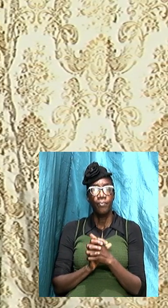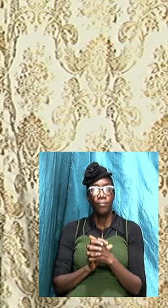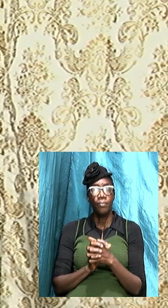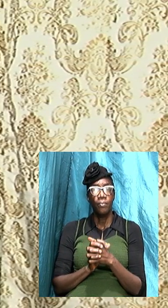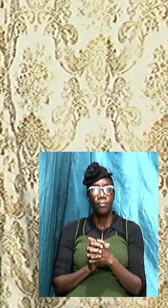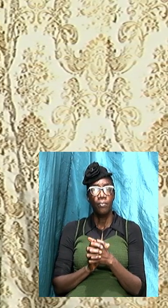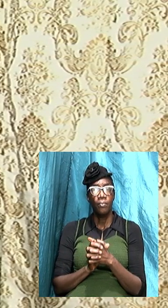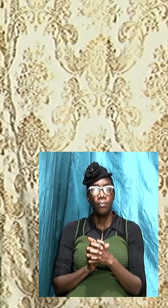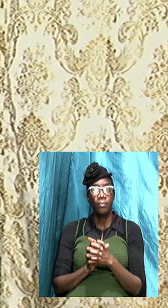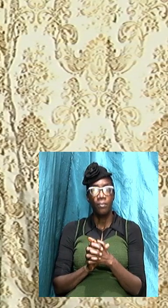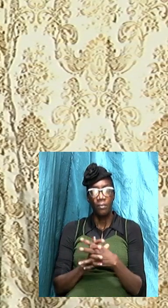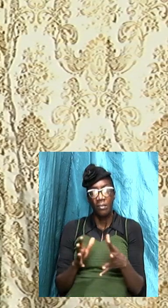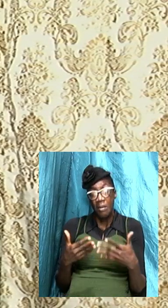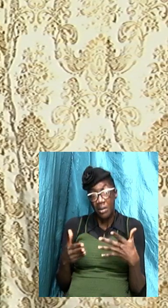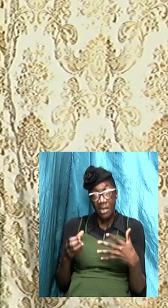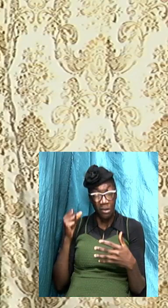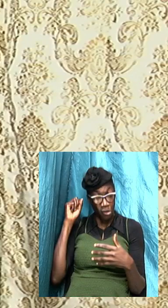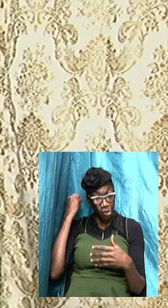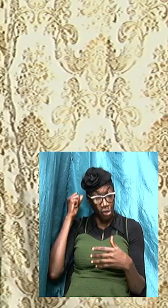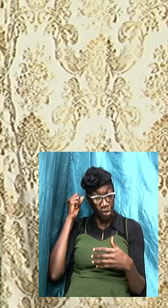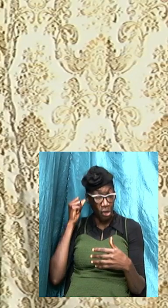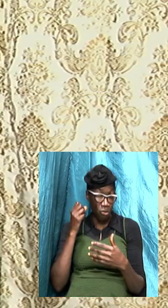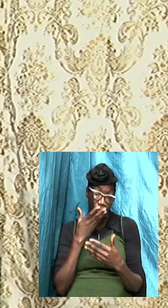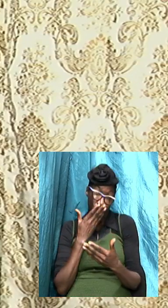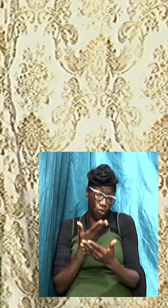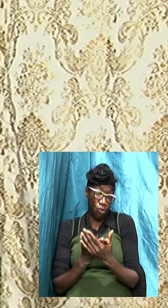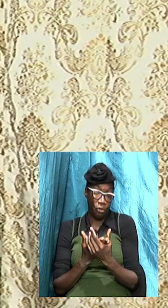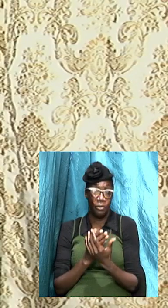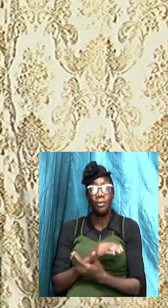so it might sound good it might